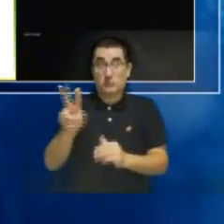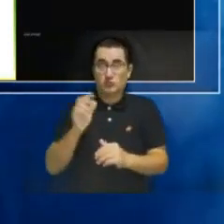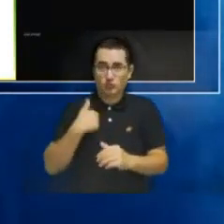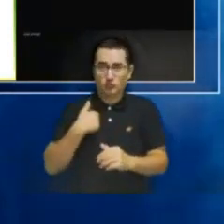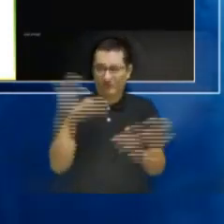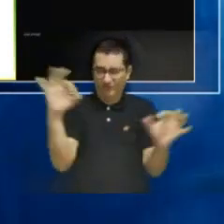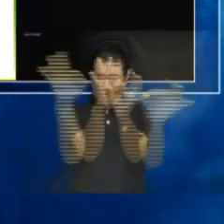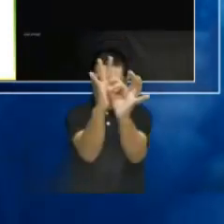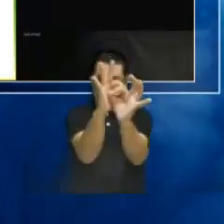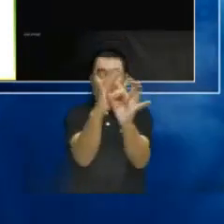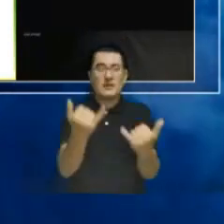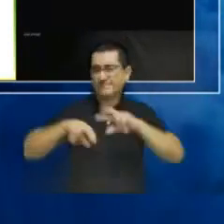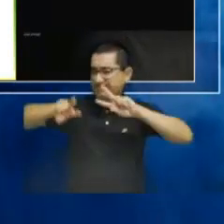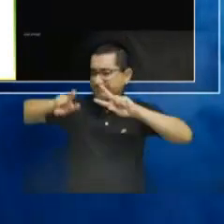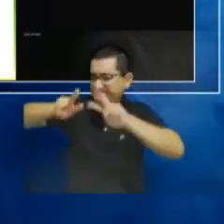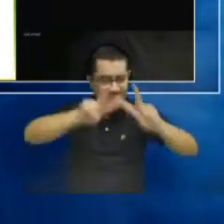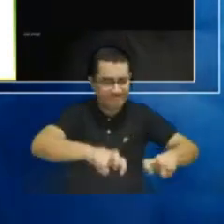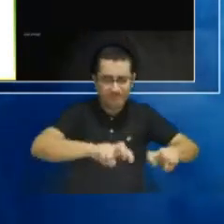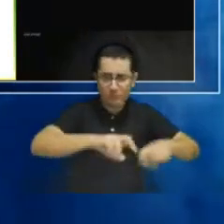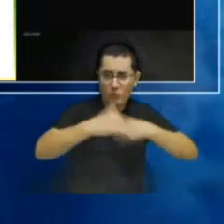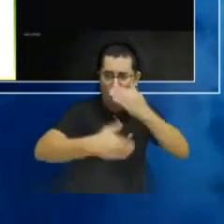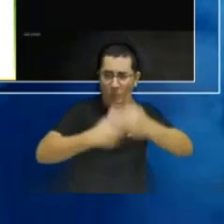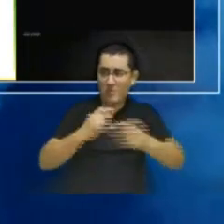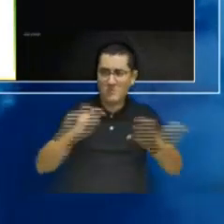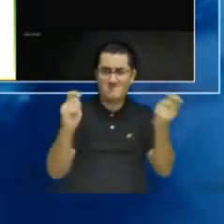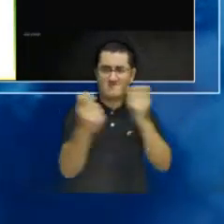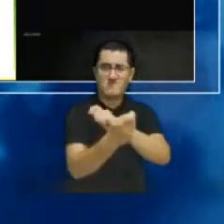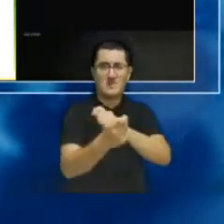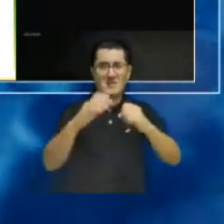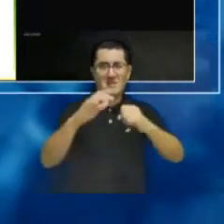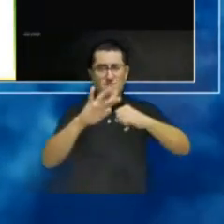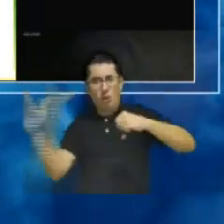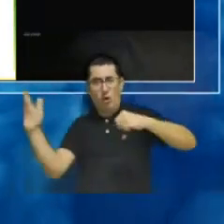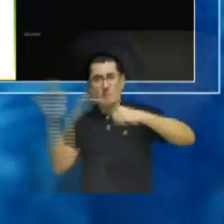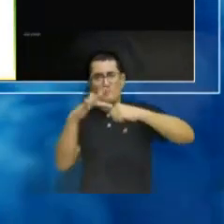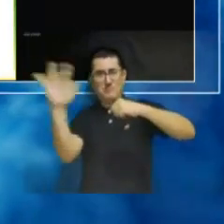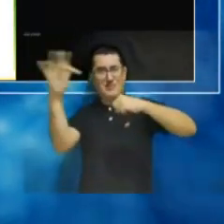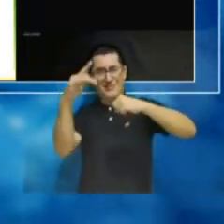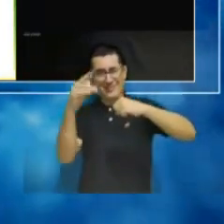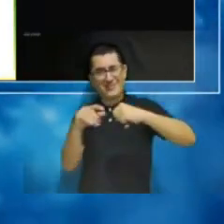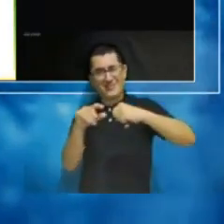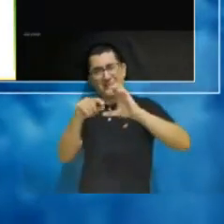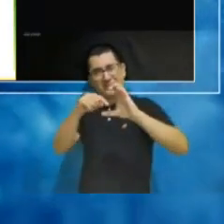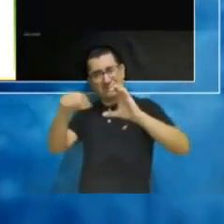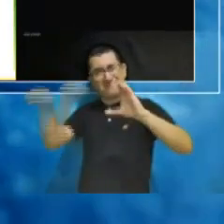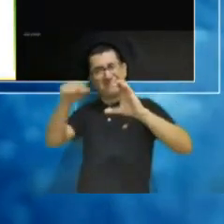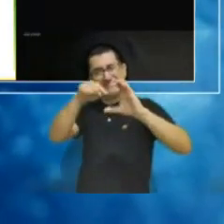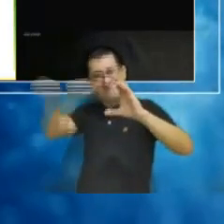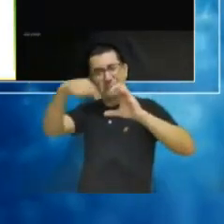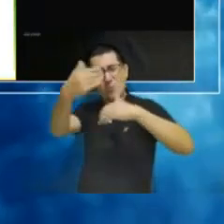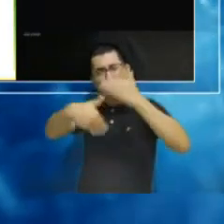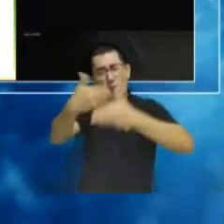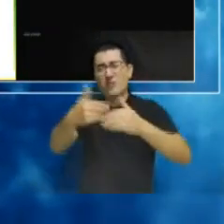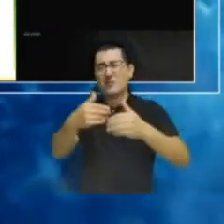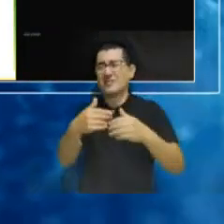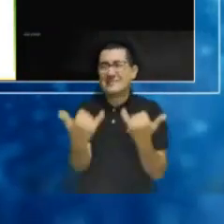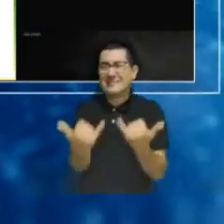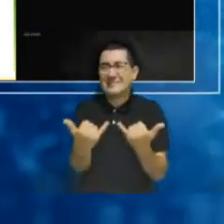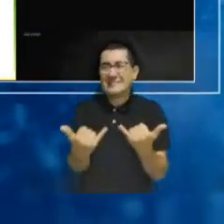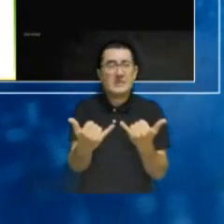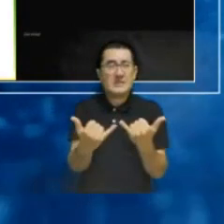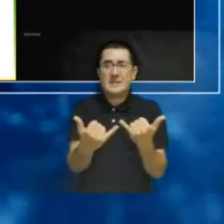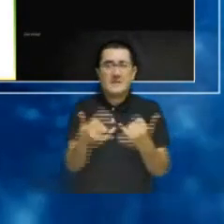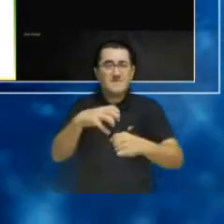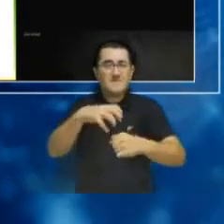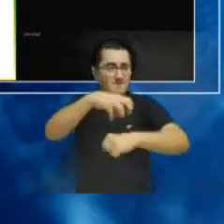in exploring new ways of modernizing the spectrum market. I was telling you about the possibility of